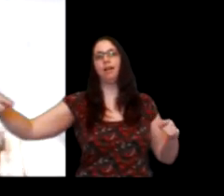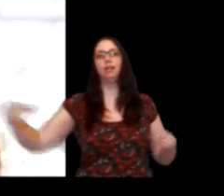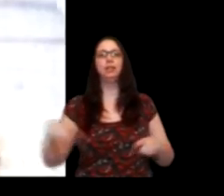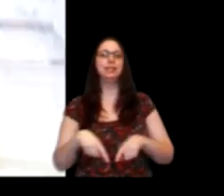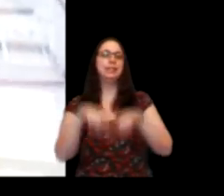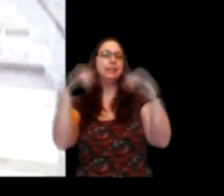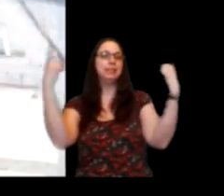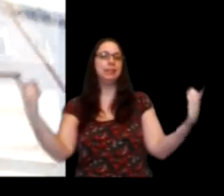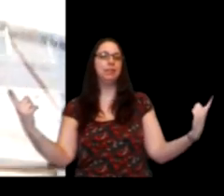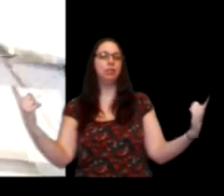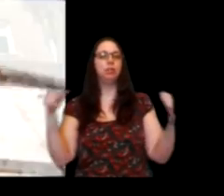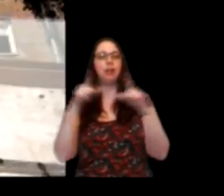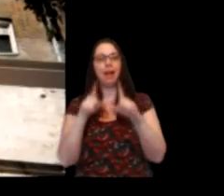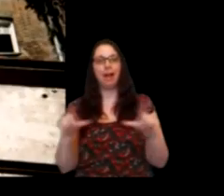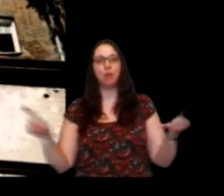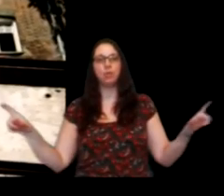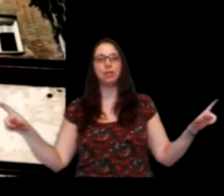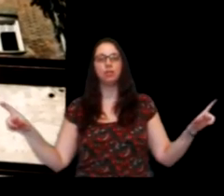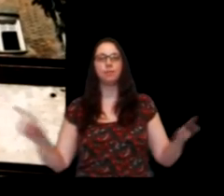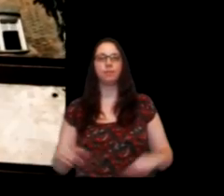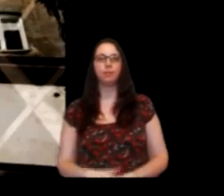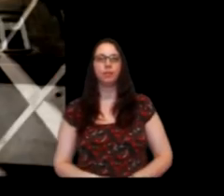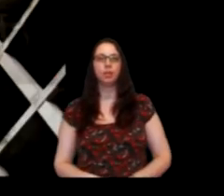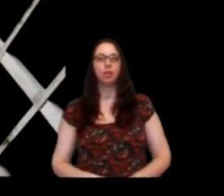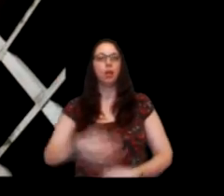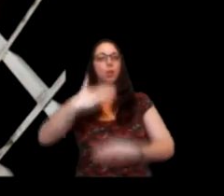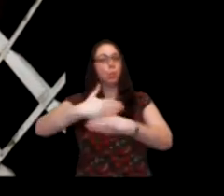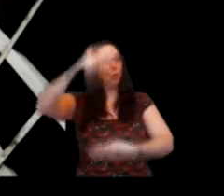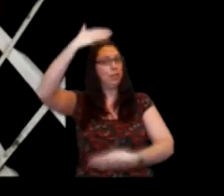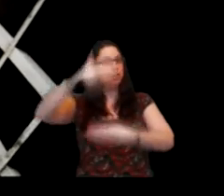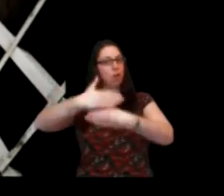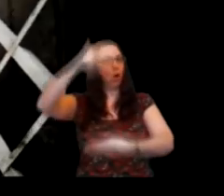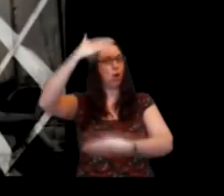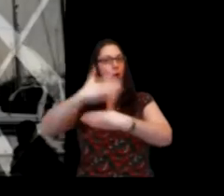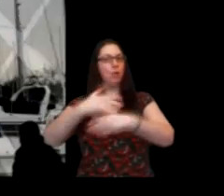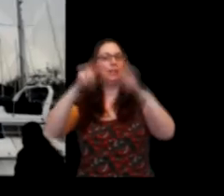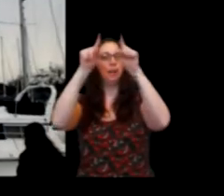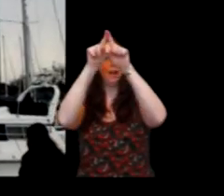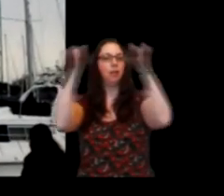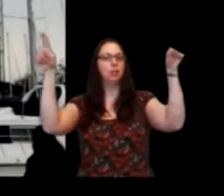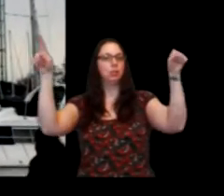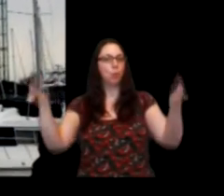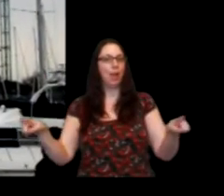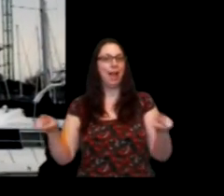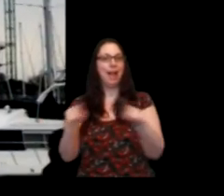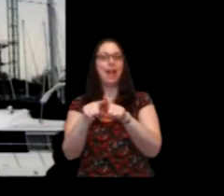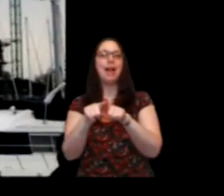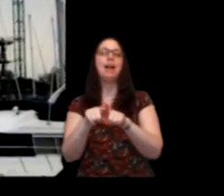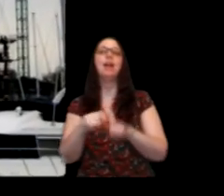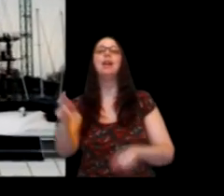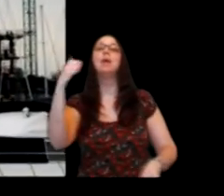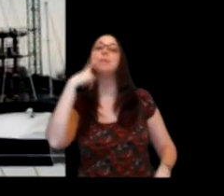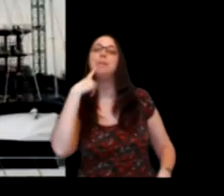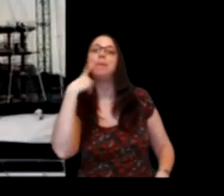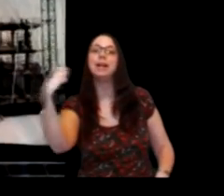the lines that lie between gutters and Joyce's. A square might appear, quite bare, ahoy there, but less is more